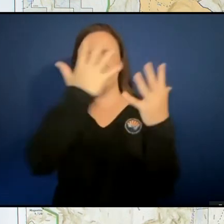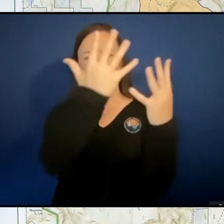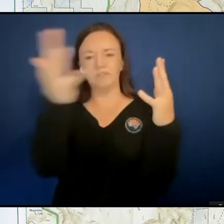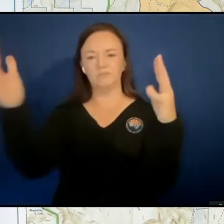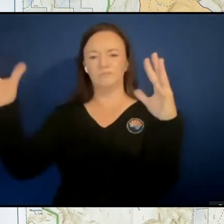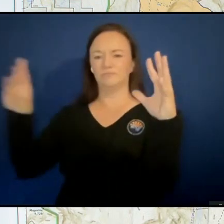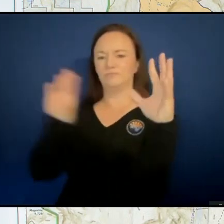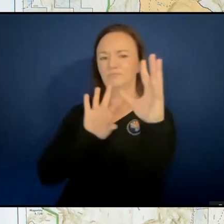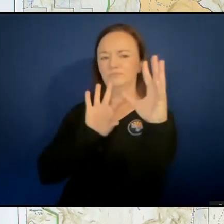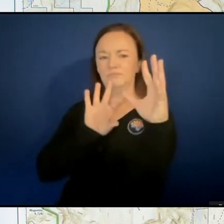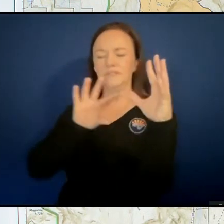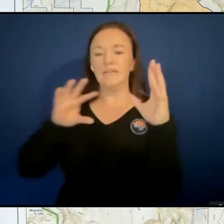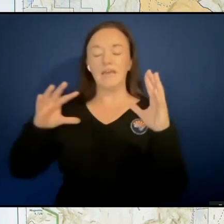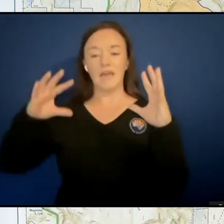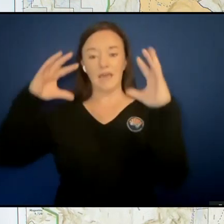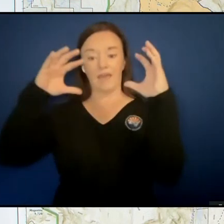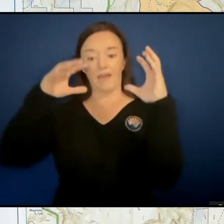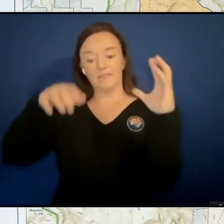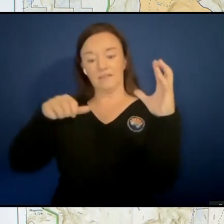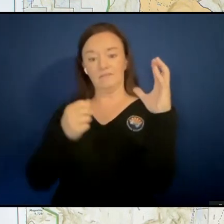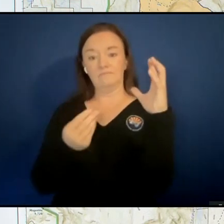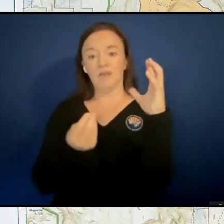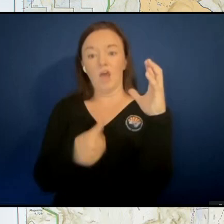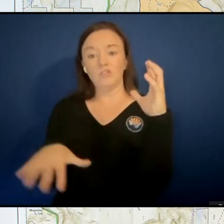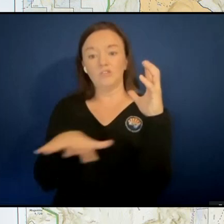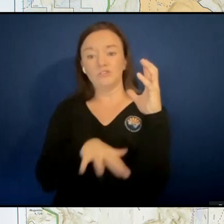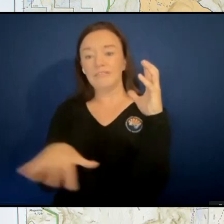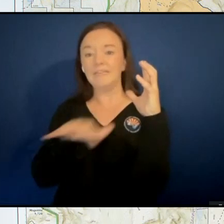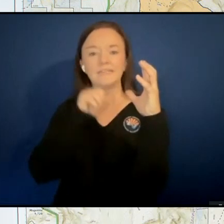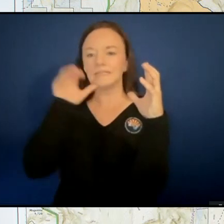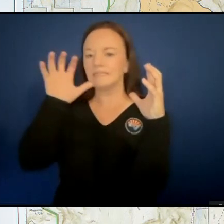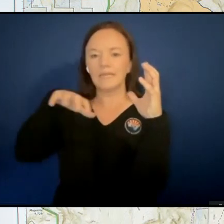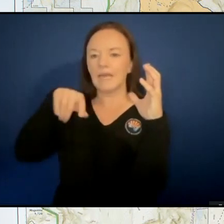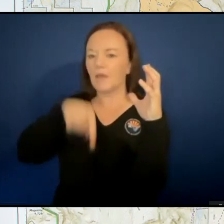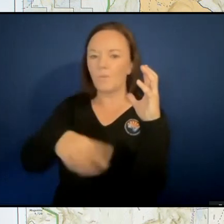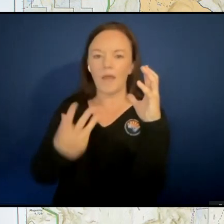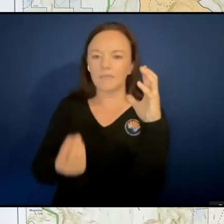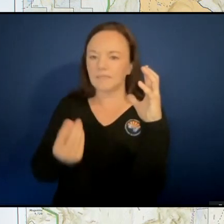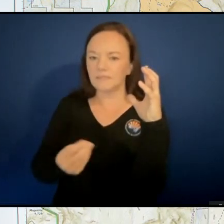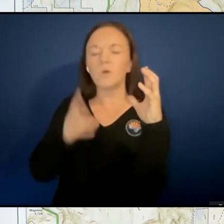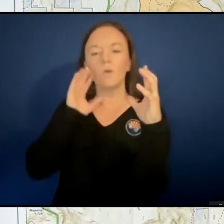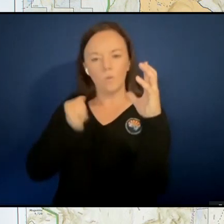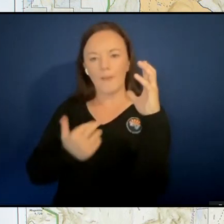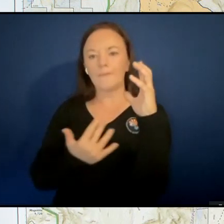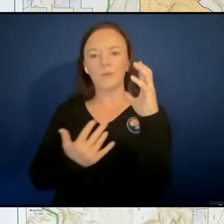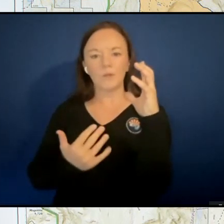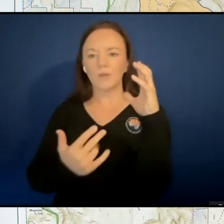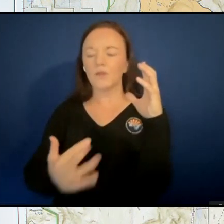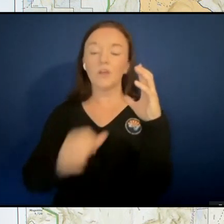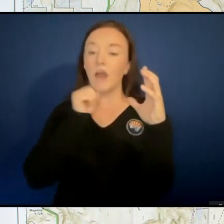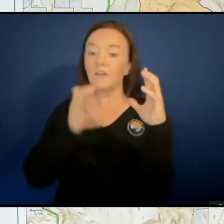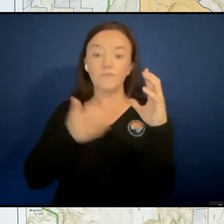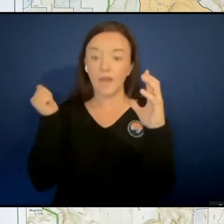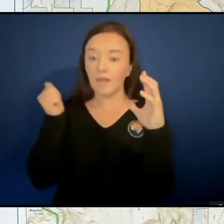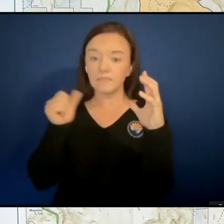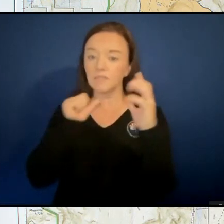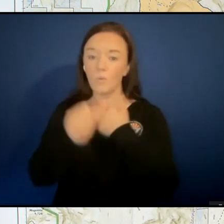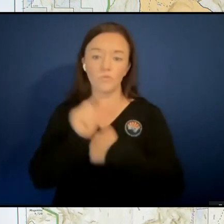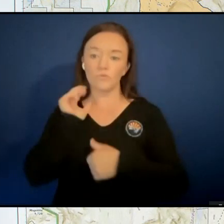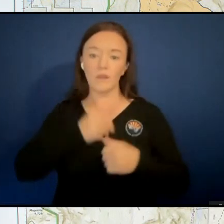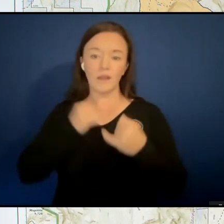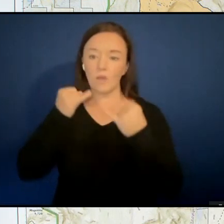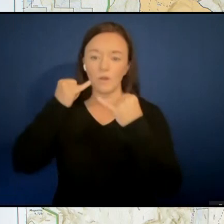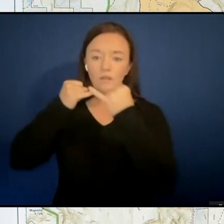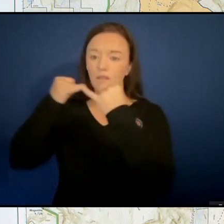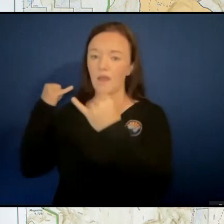underside that doesn't get wet. So it's going to continue to burn through there and not, not quickly. It's not going to threaten any of our lines, you know, at least through